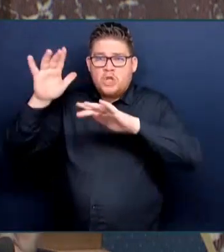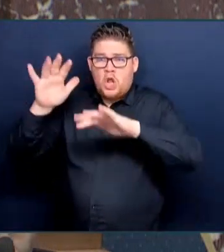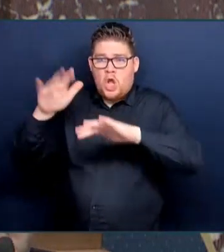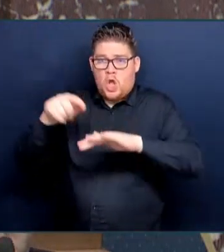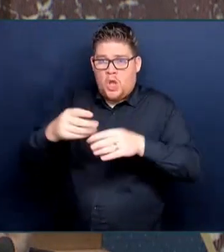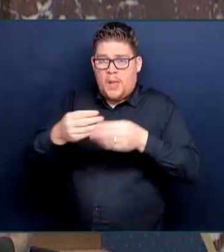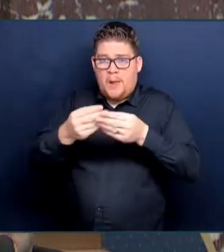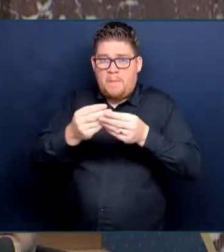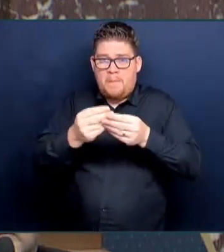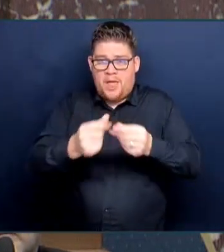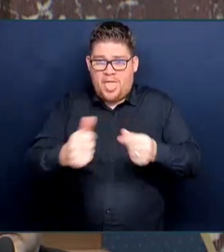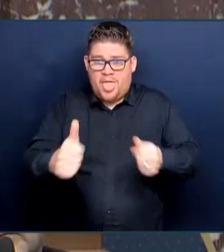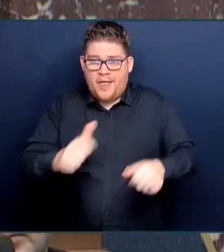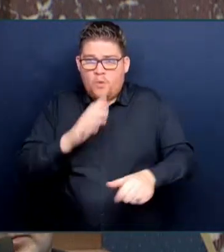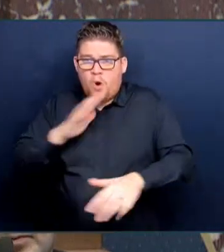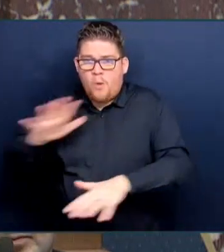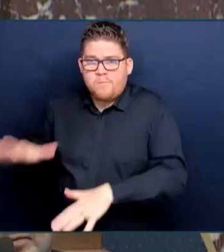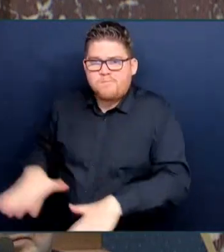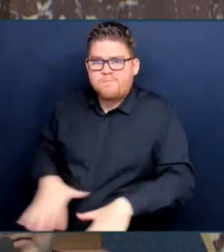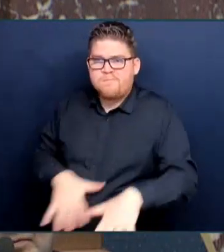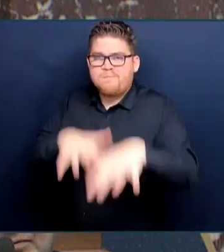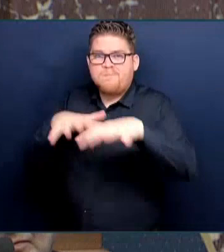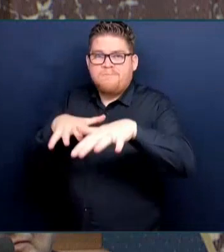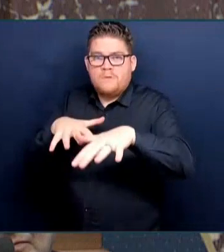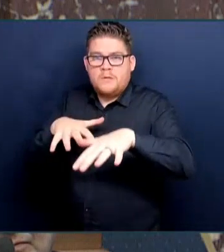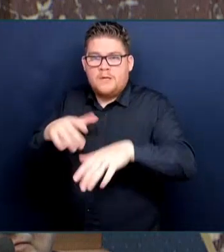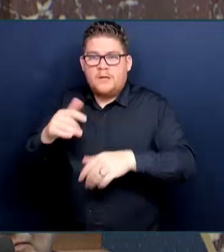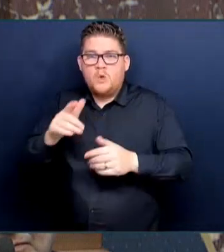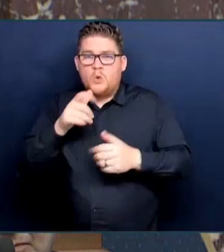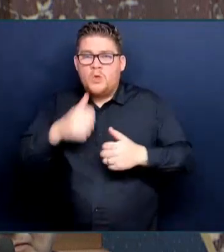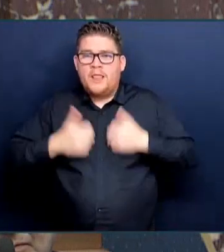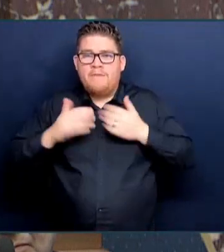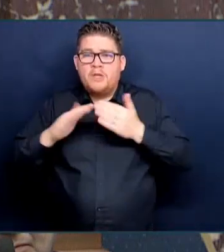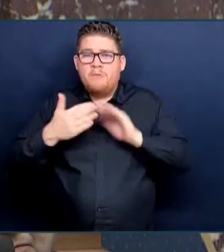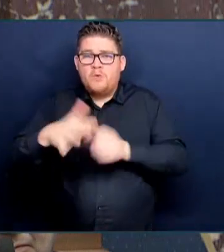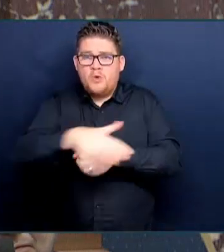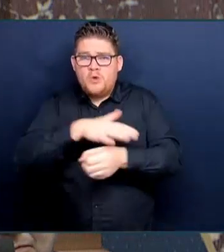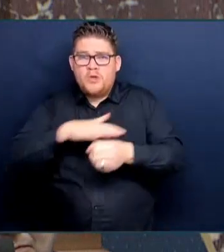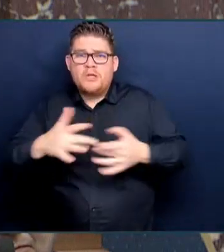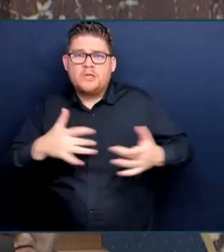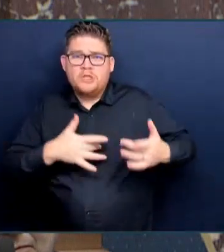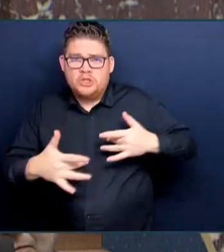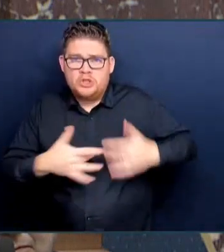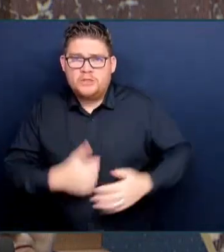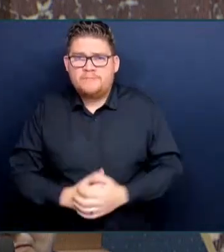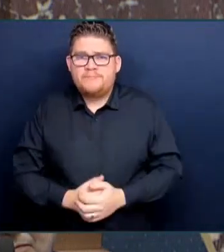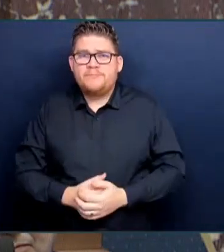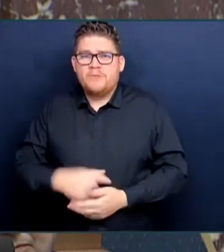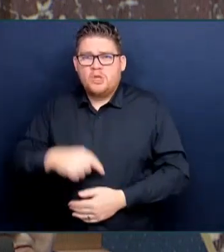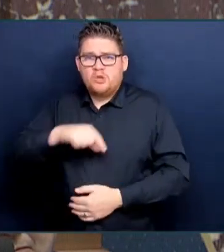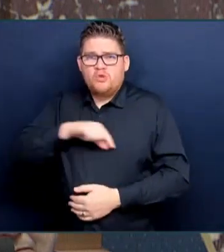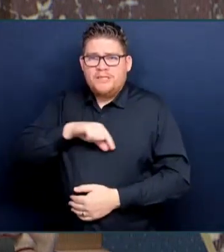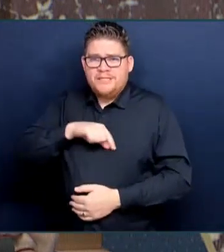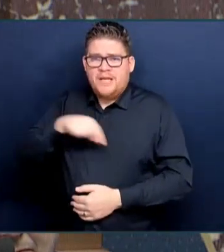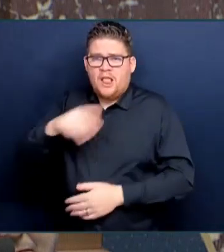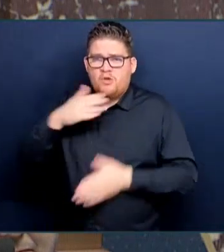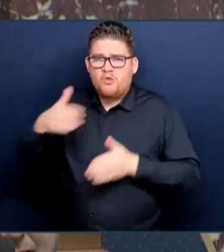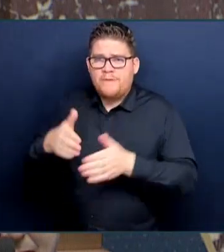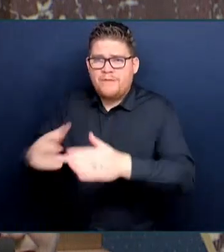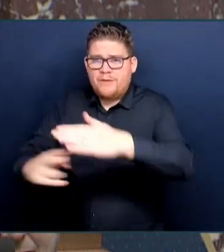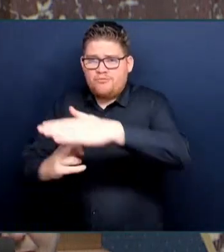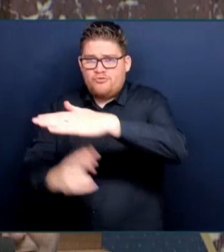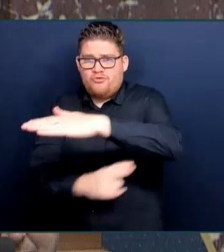the plan for the Quinelle River Bridge and rail overpass, a vital link for Highway 97's transportation